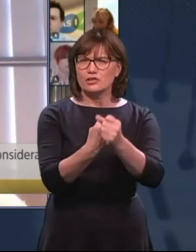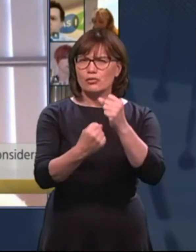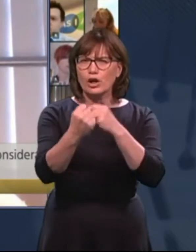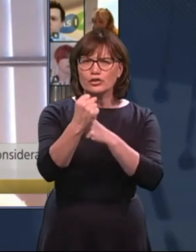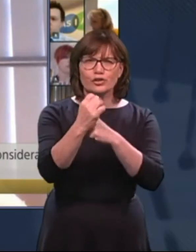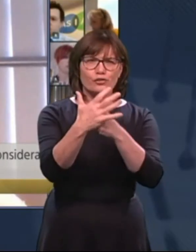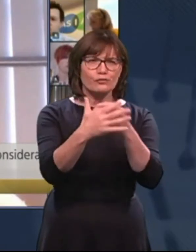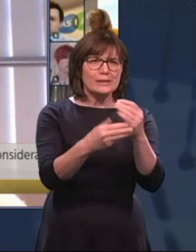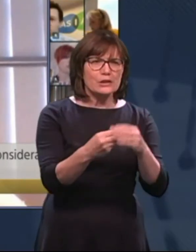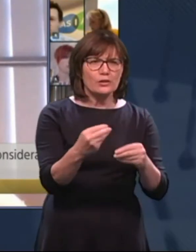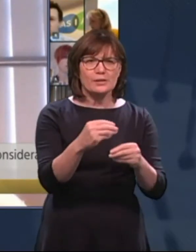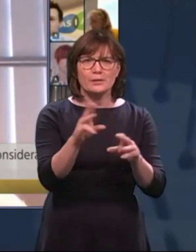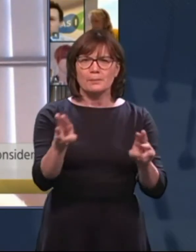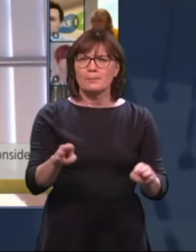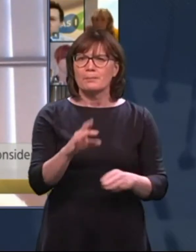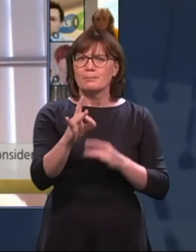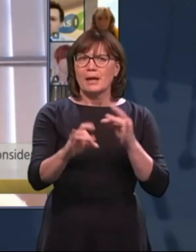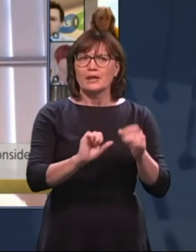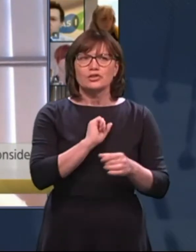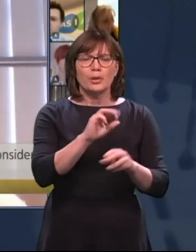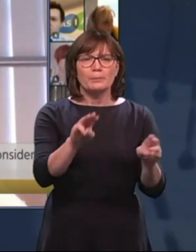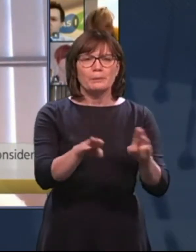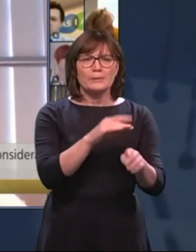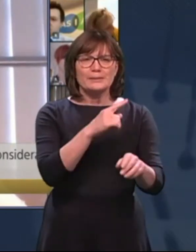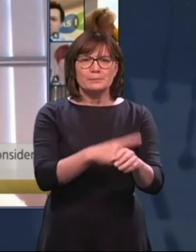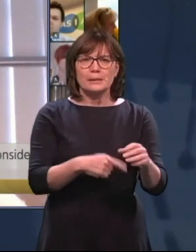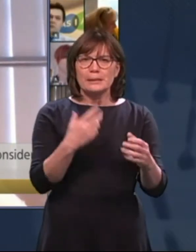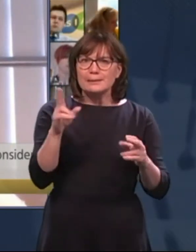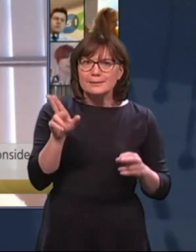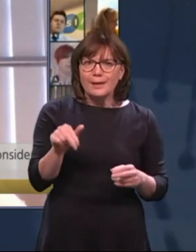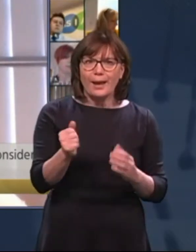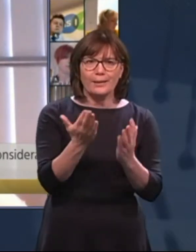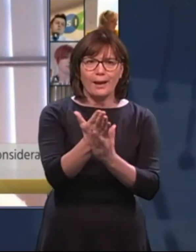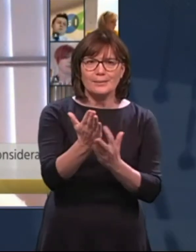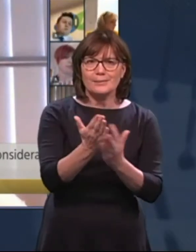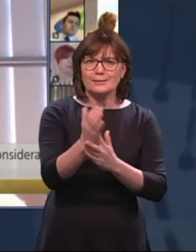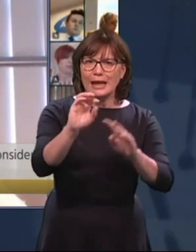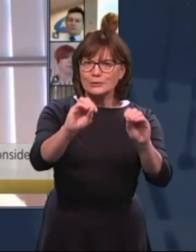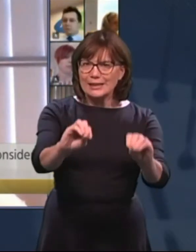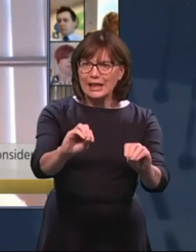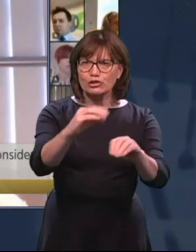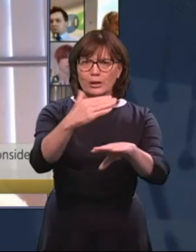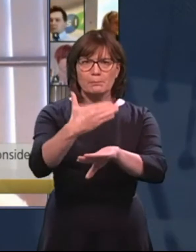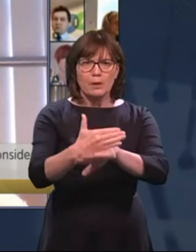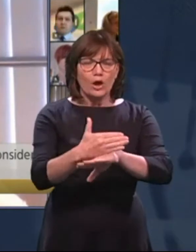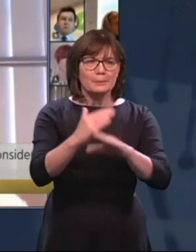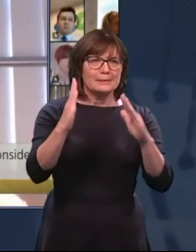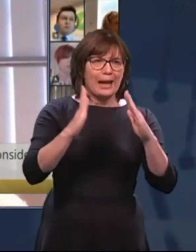other things to ensure that people with disabilities can access education, employment, housing is a major one.